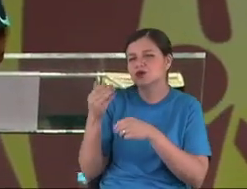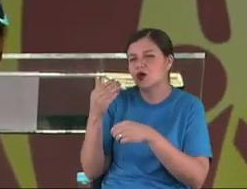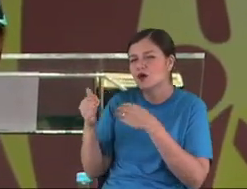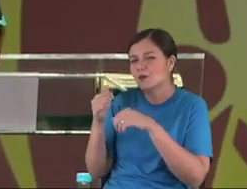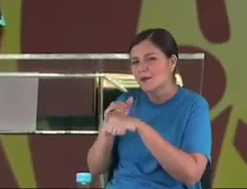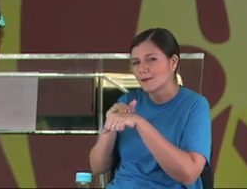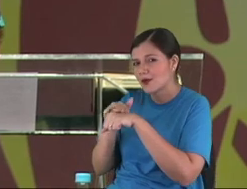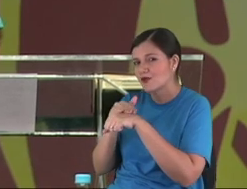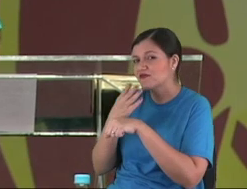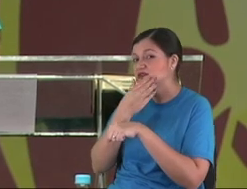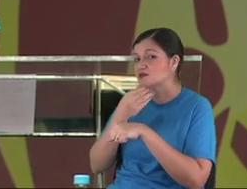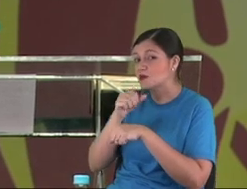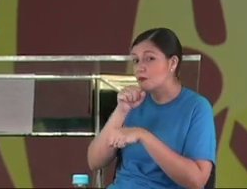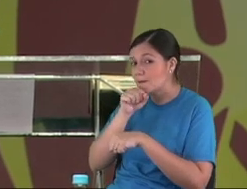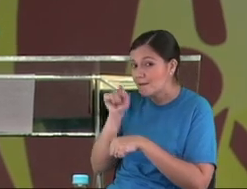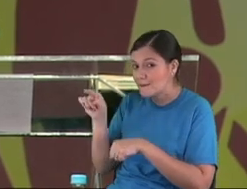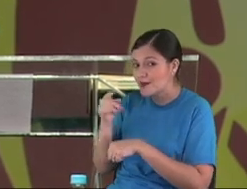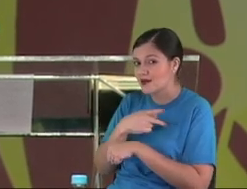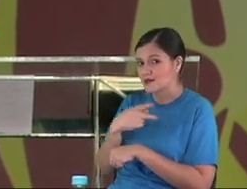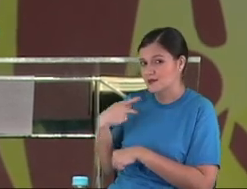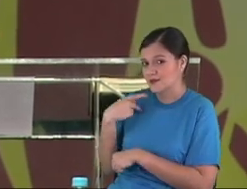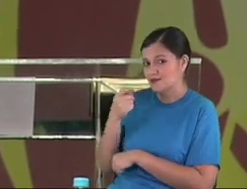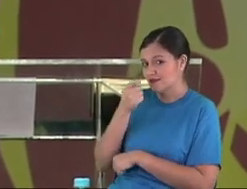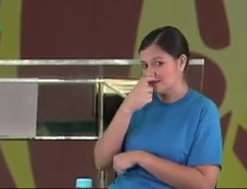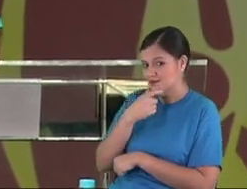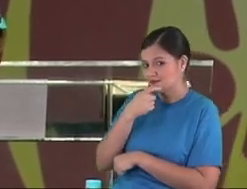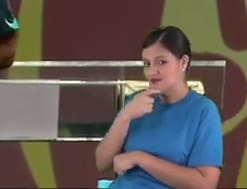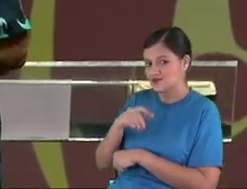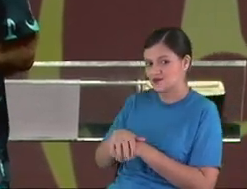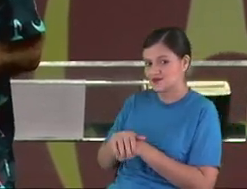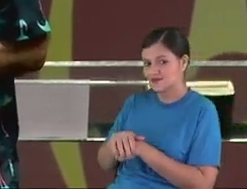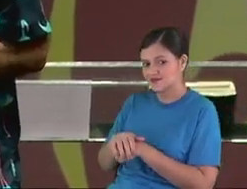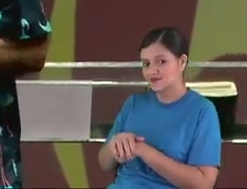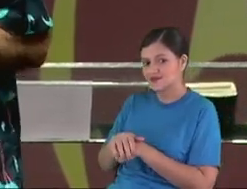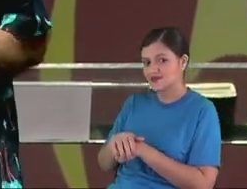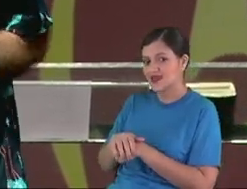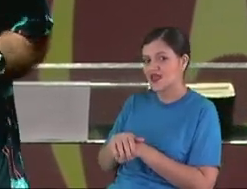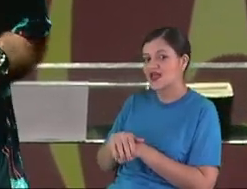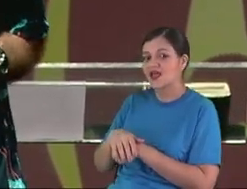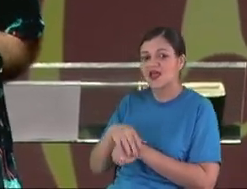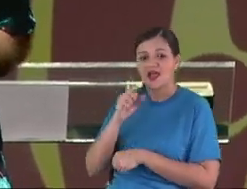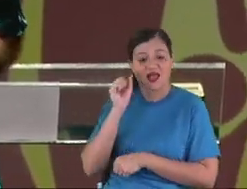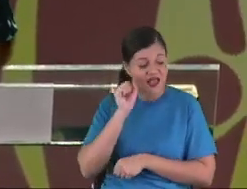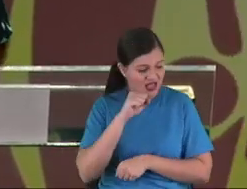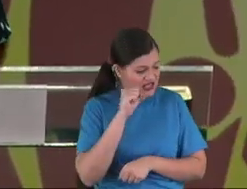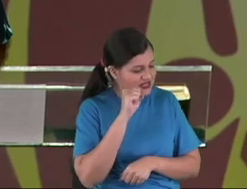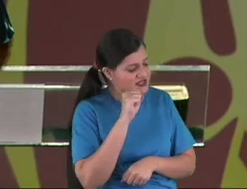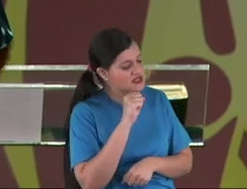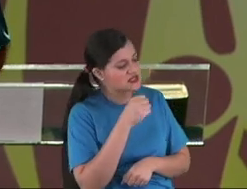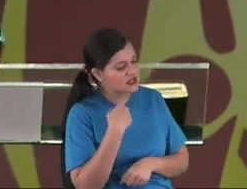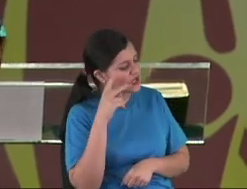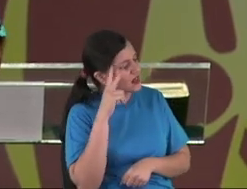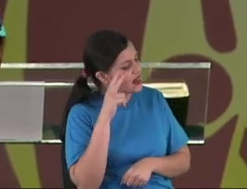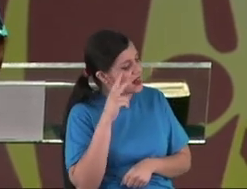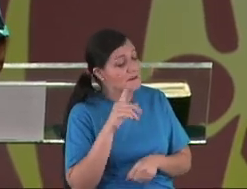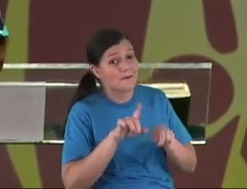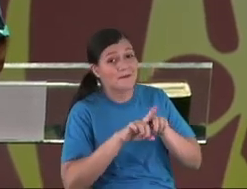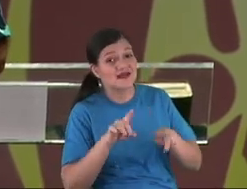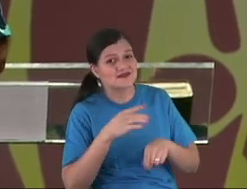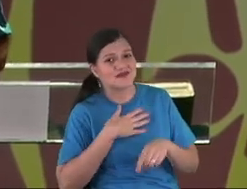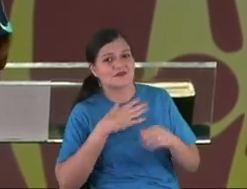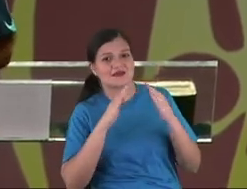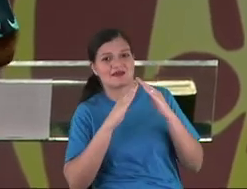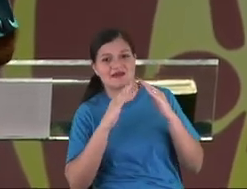father. Yes, I remember. It doesn't matter. He was my... Never mind if he was my pastor, my...